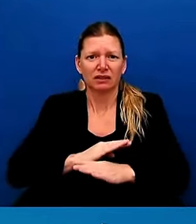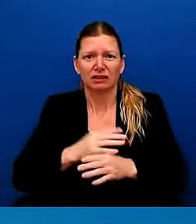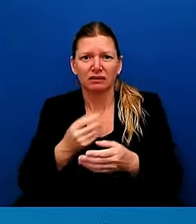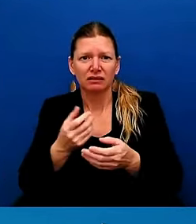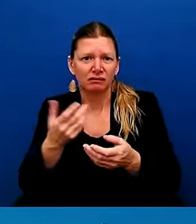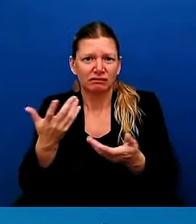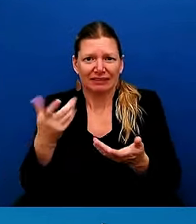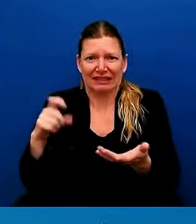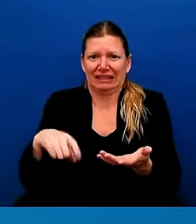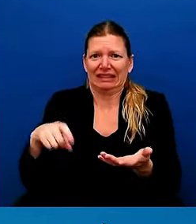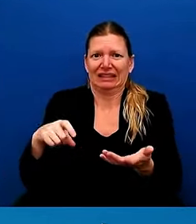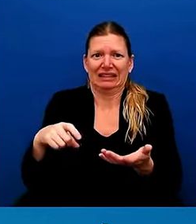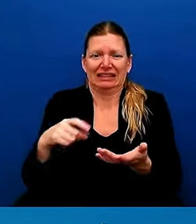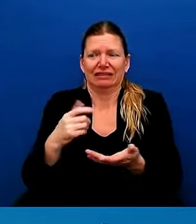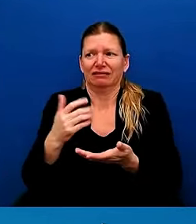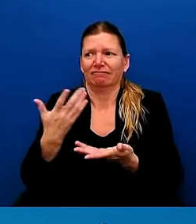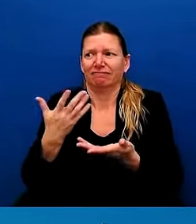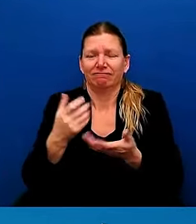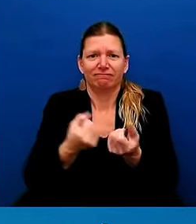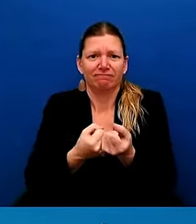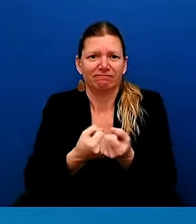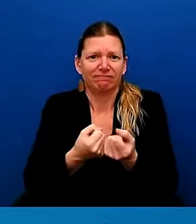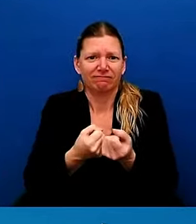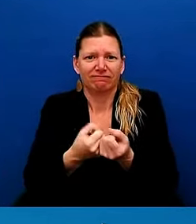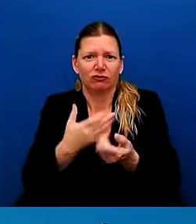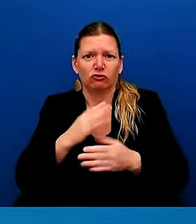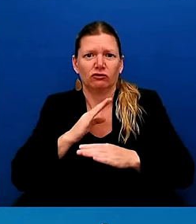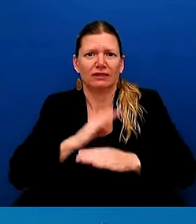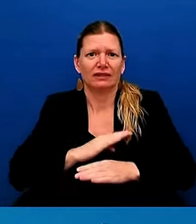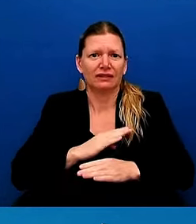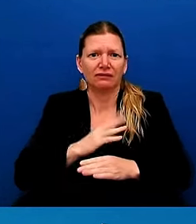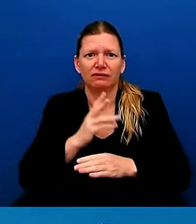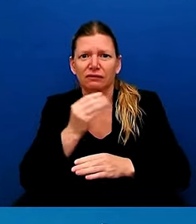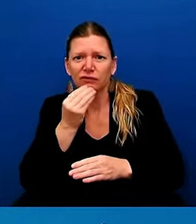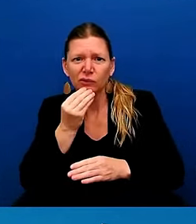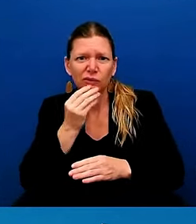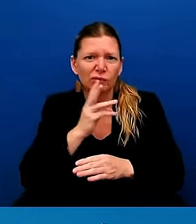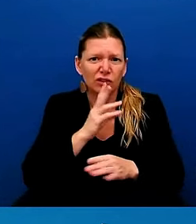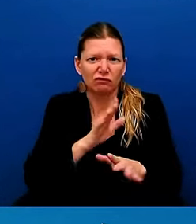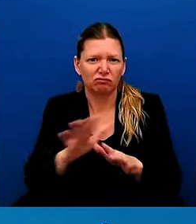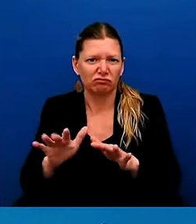this community, up to 60% of the residents here do not have power.